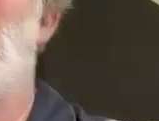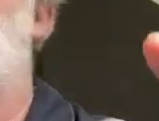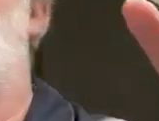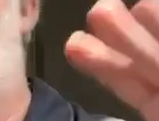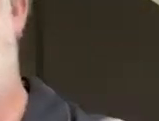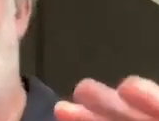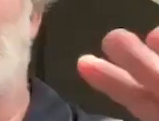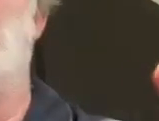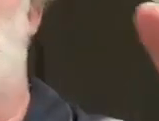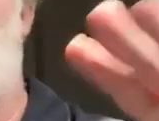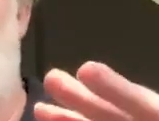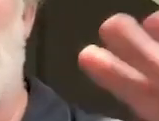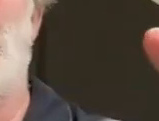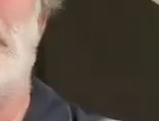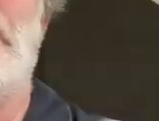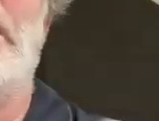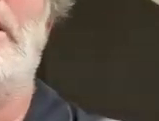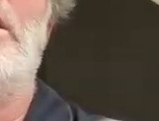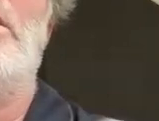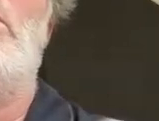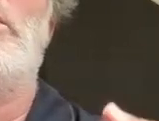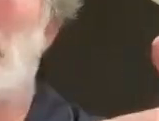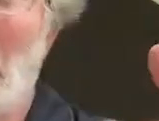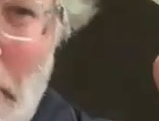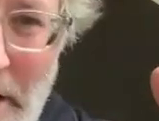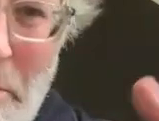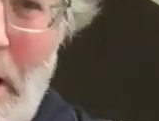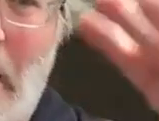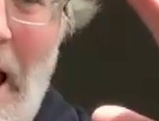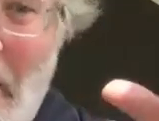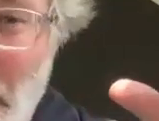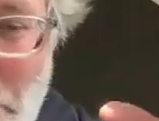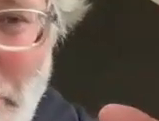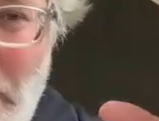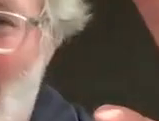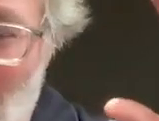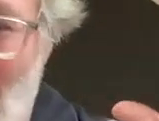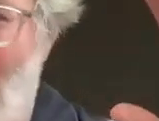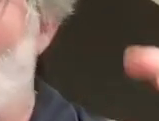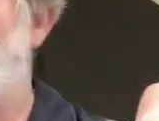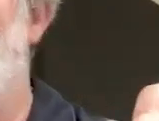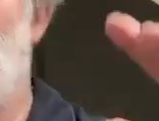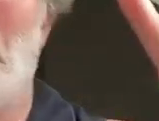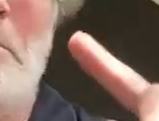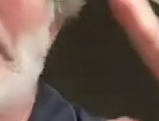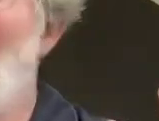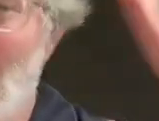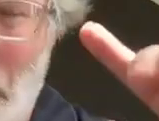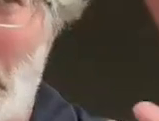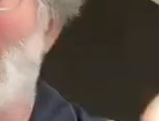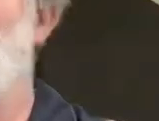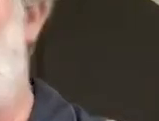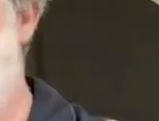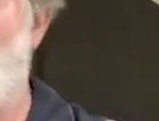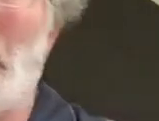still more trusted more appreciated more celebrated by the average person out in the public than many